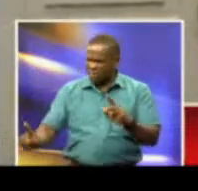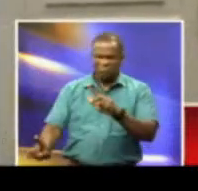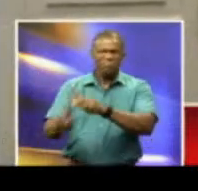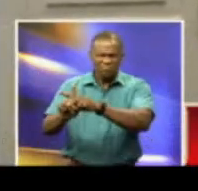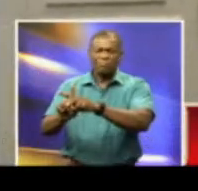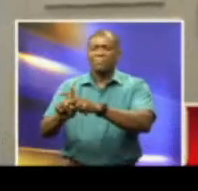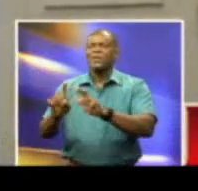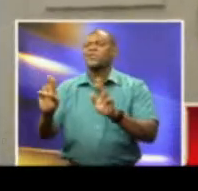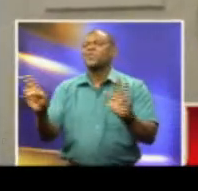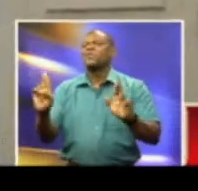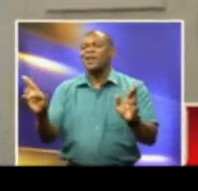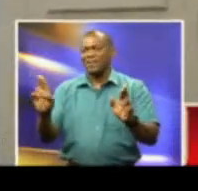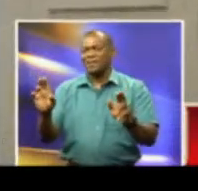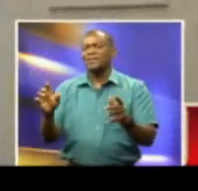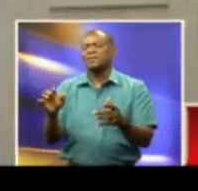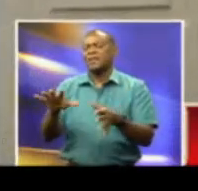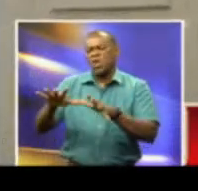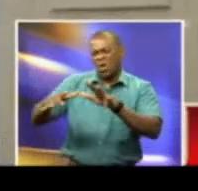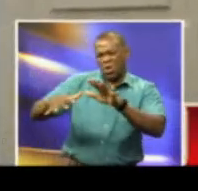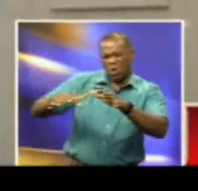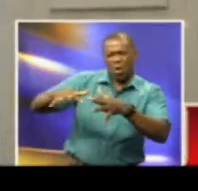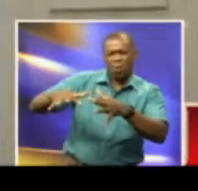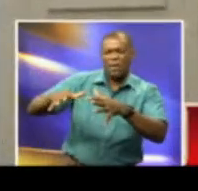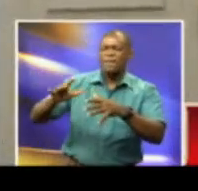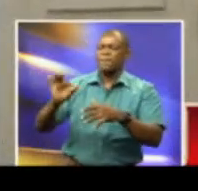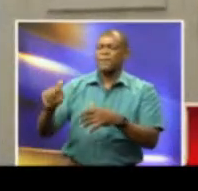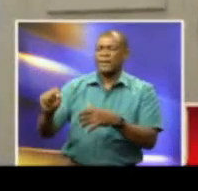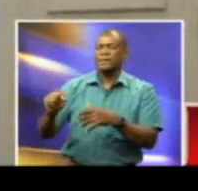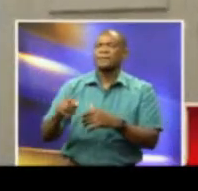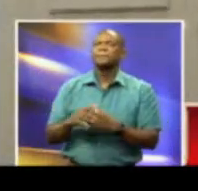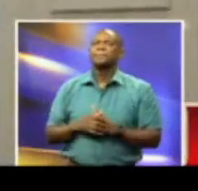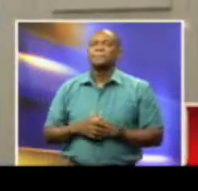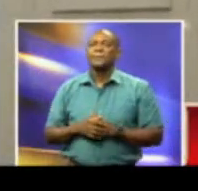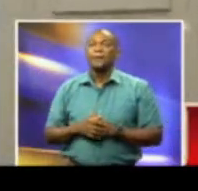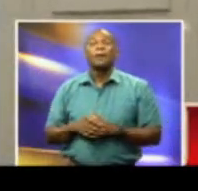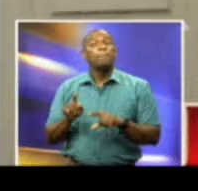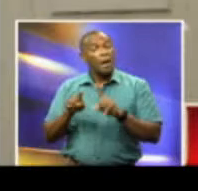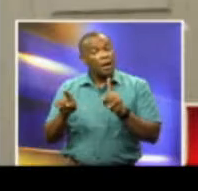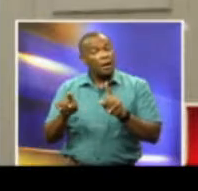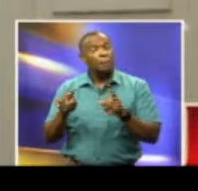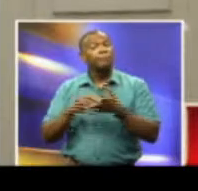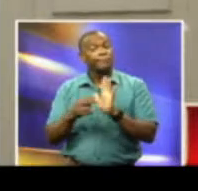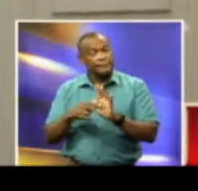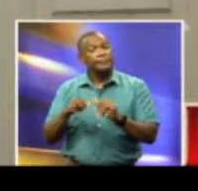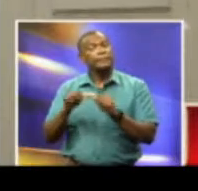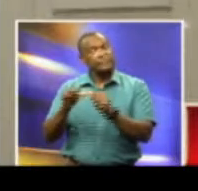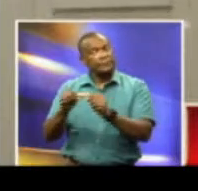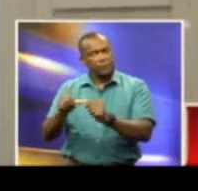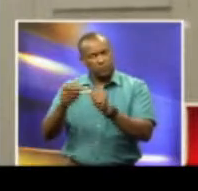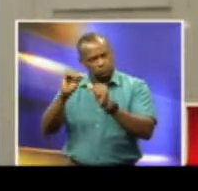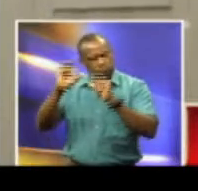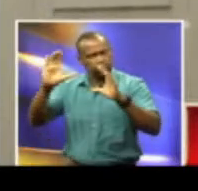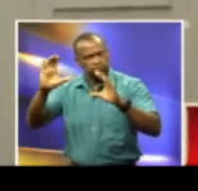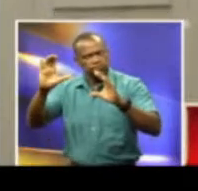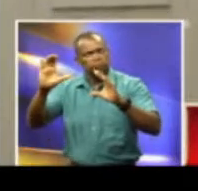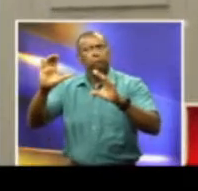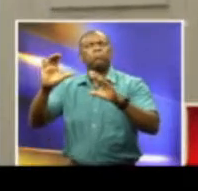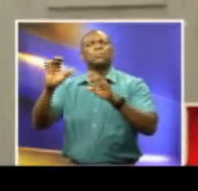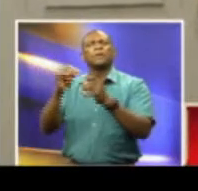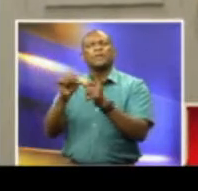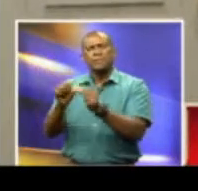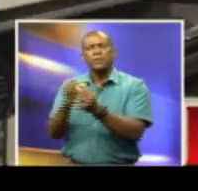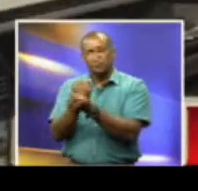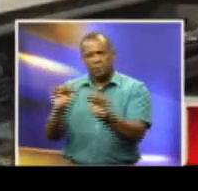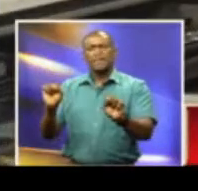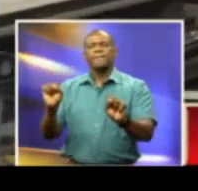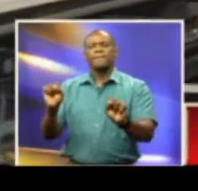intensified as we may have expected it to, but we ought to continue to be vigilant and as safe as possible during this